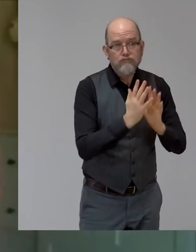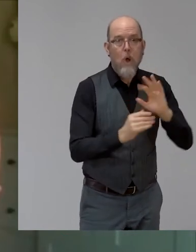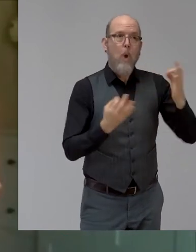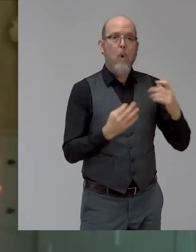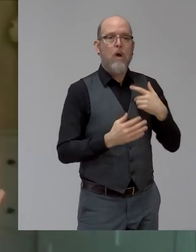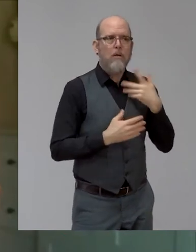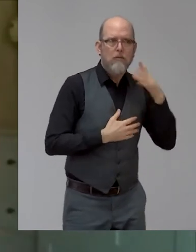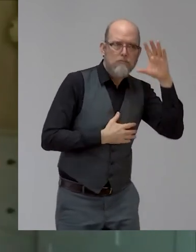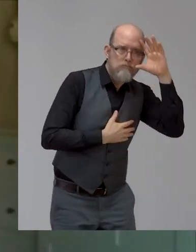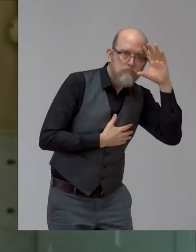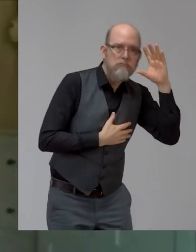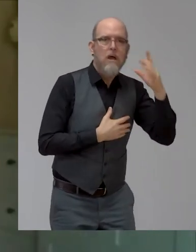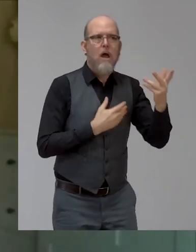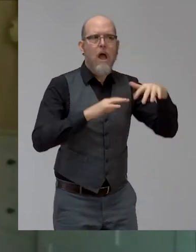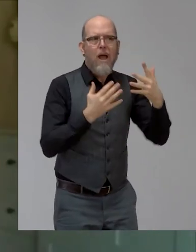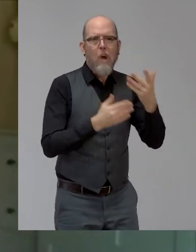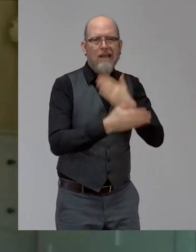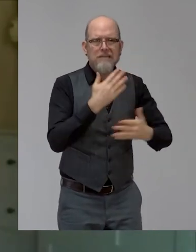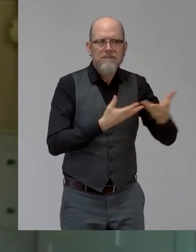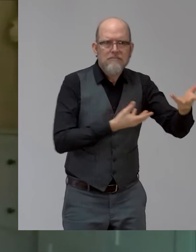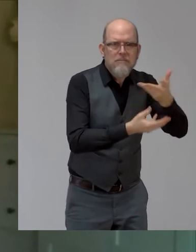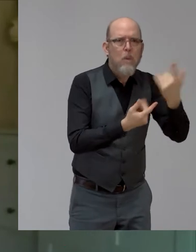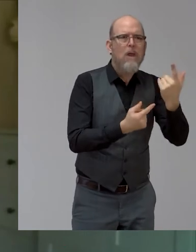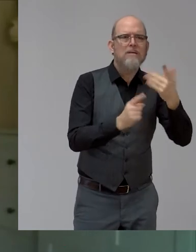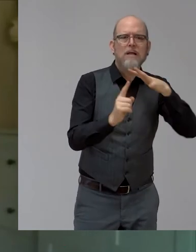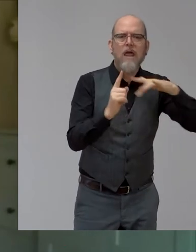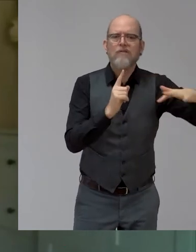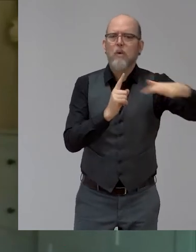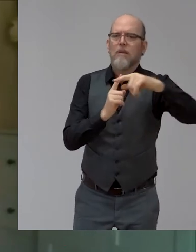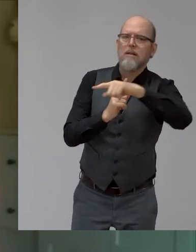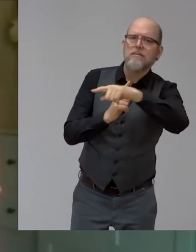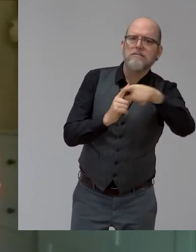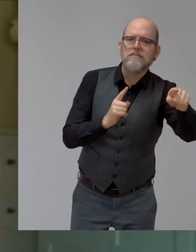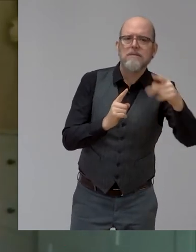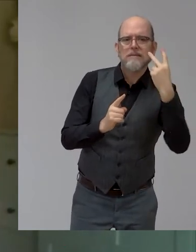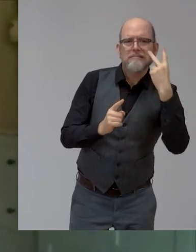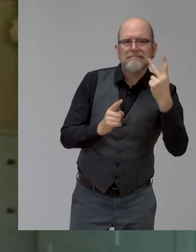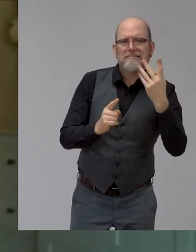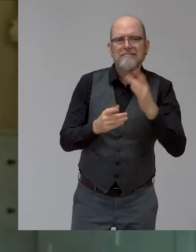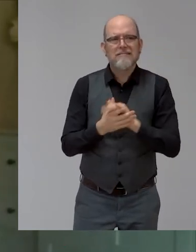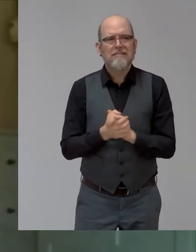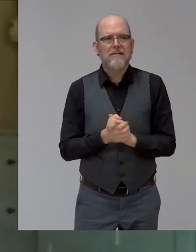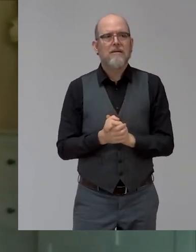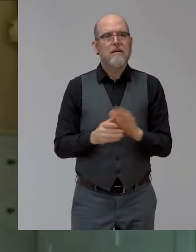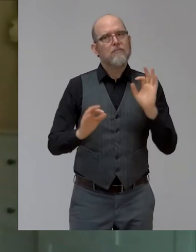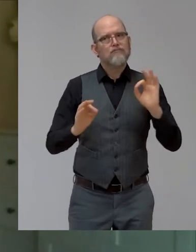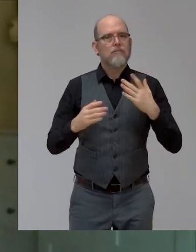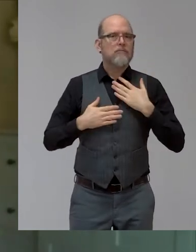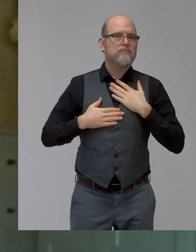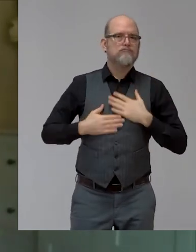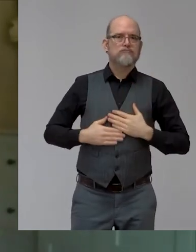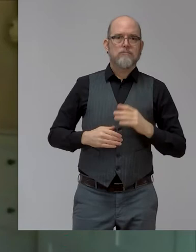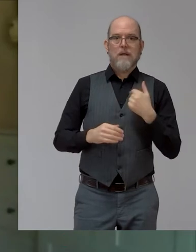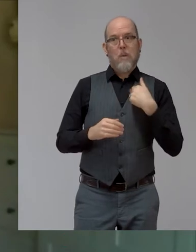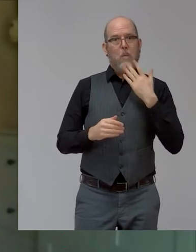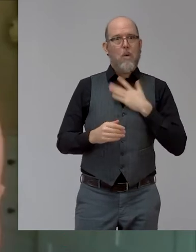uncomfortable in an environment, trying, you know, to, to not in being able to be your full or complete self. I know what that's like. Cause I